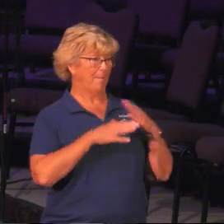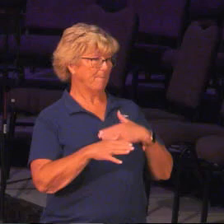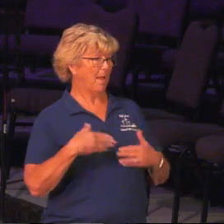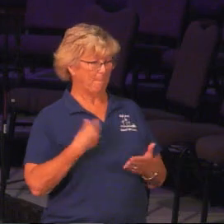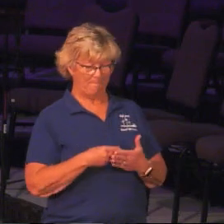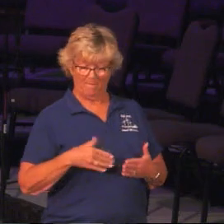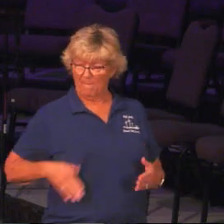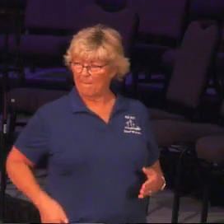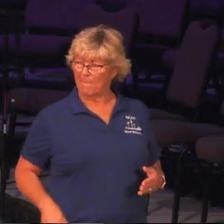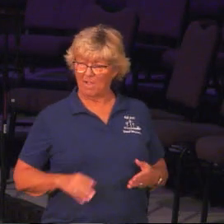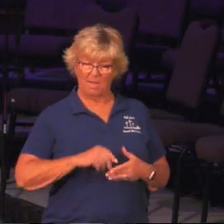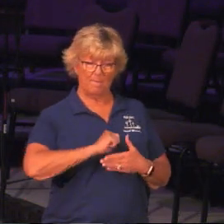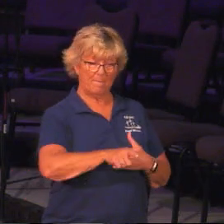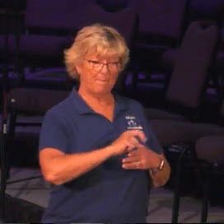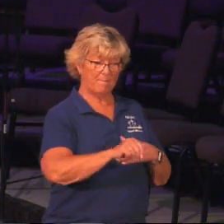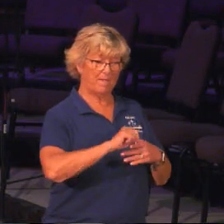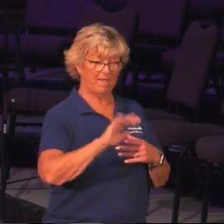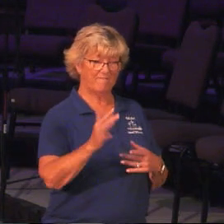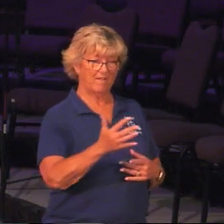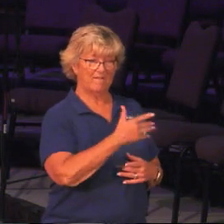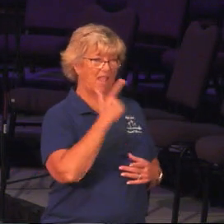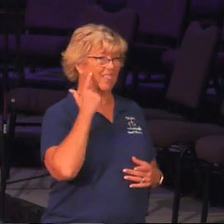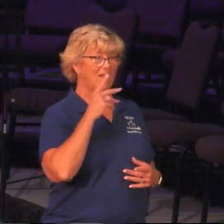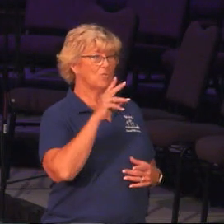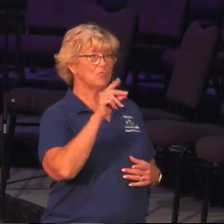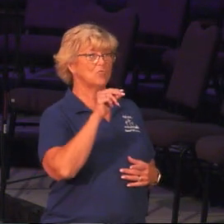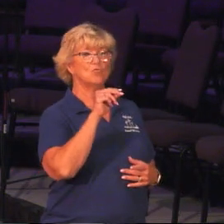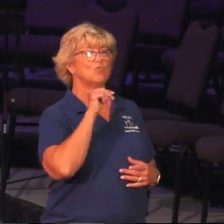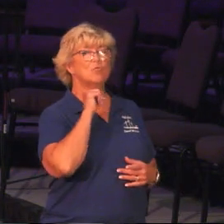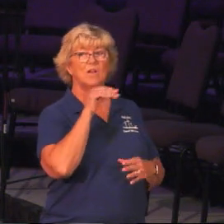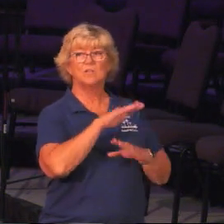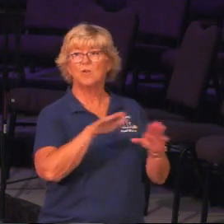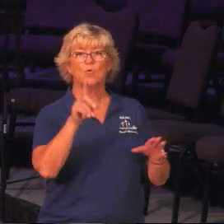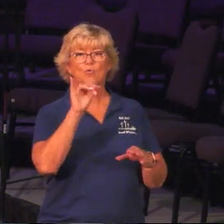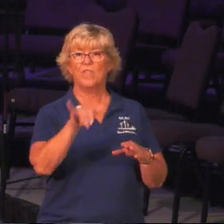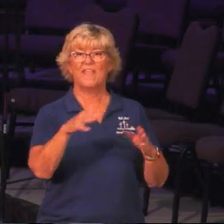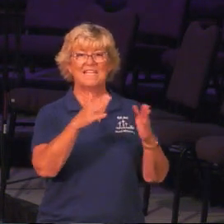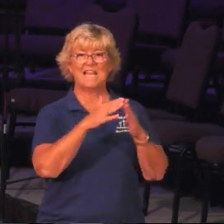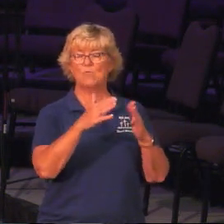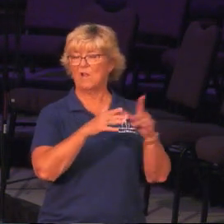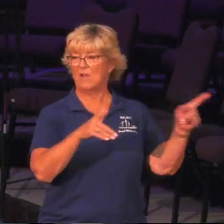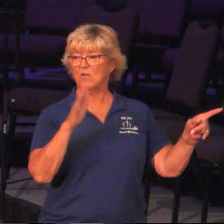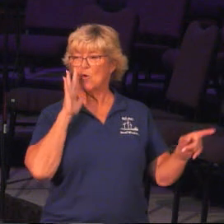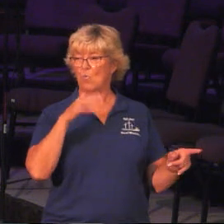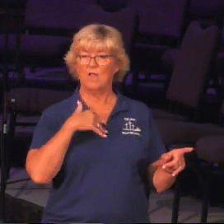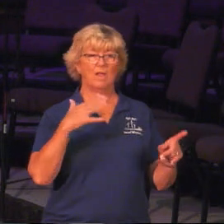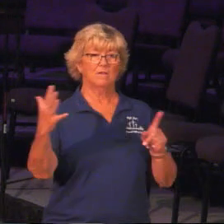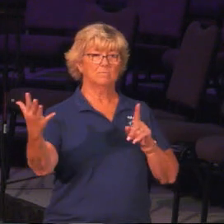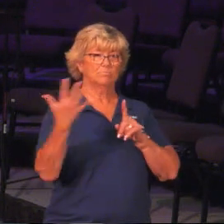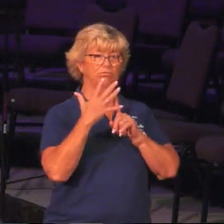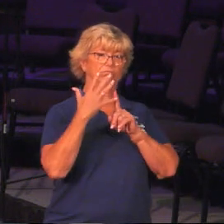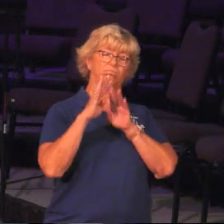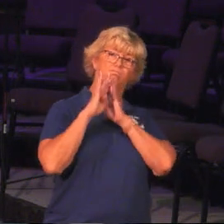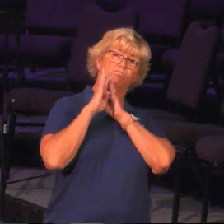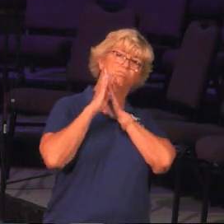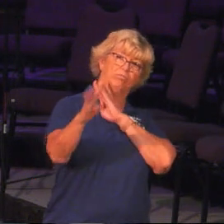money out of my pocket, started giving $5 bills. Don't do that downtown. I promise you, if you do that, you are going to have a long line.